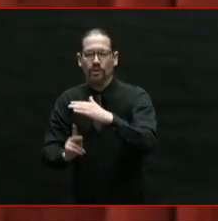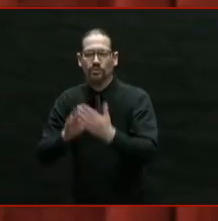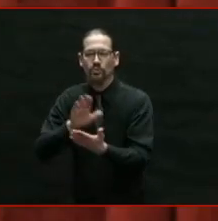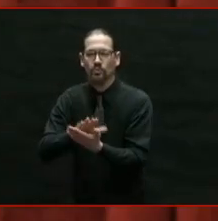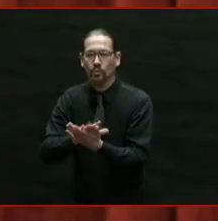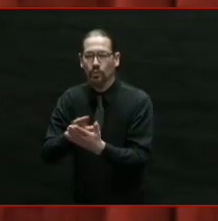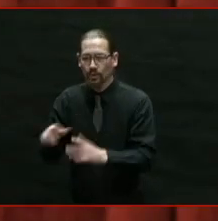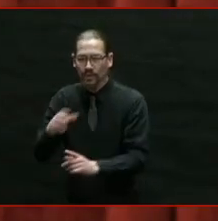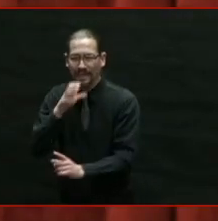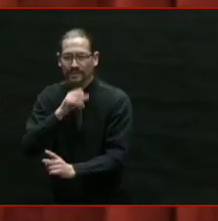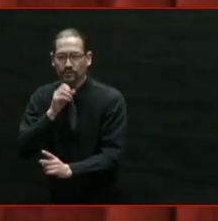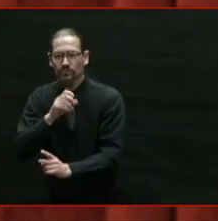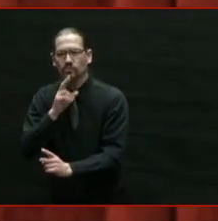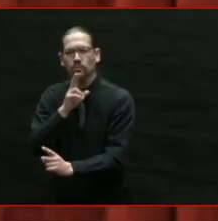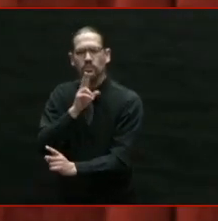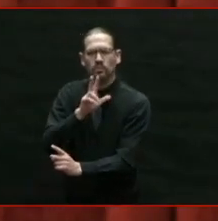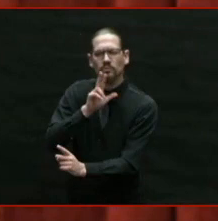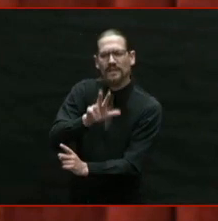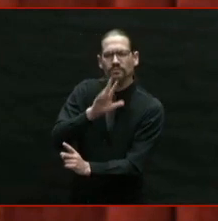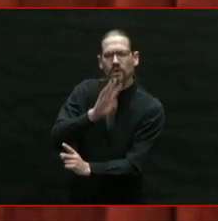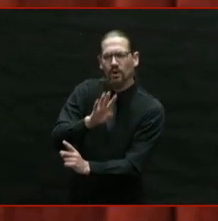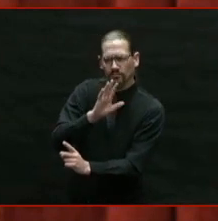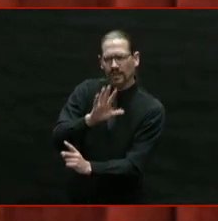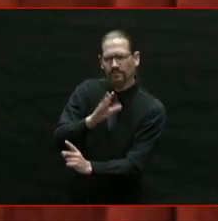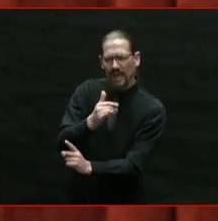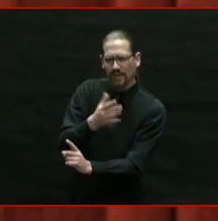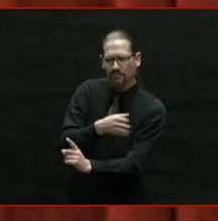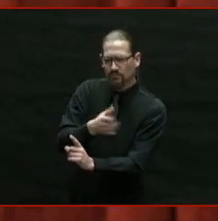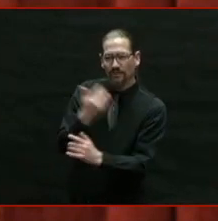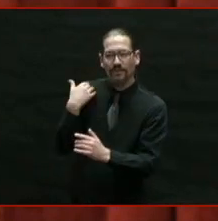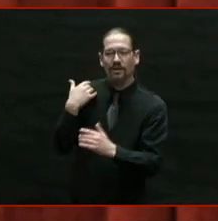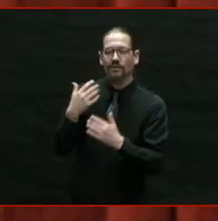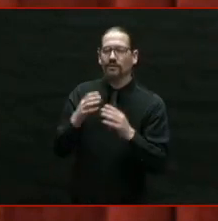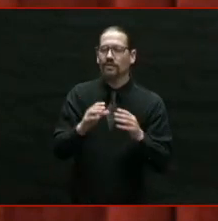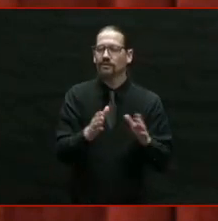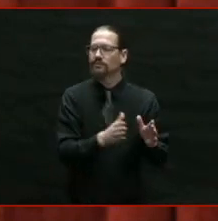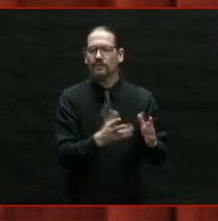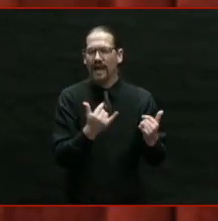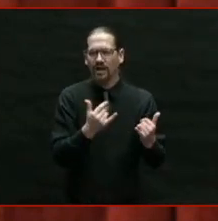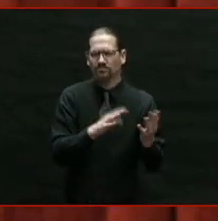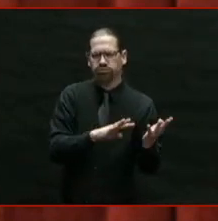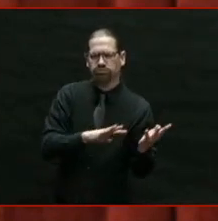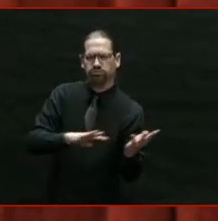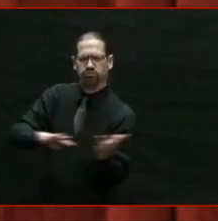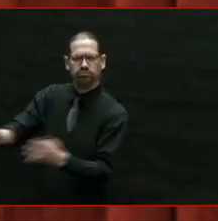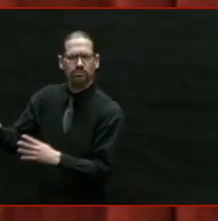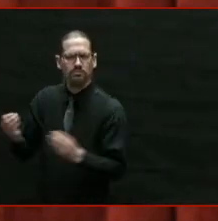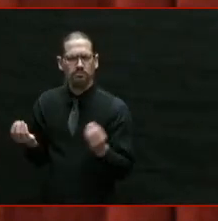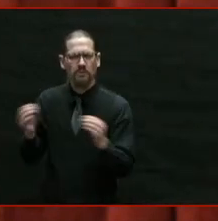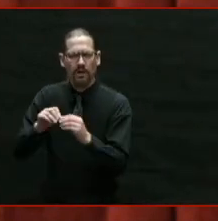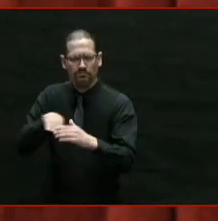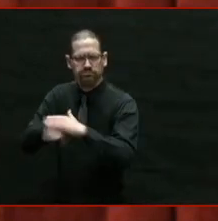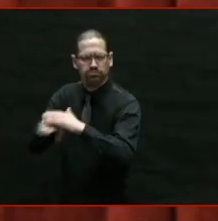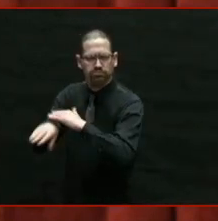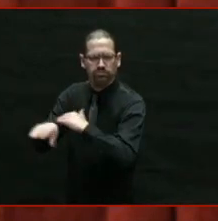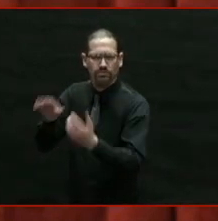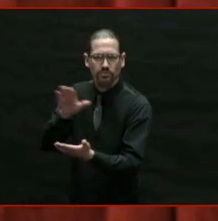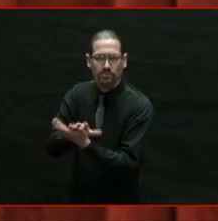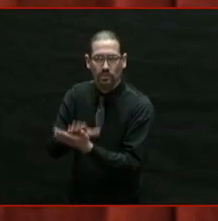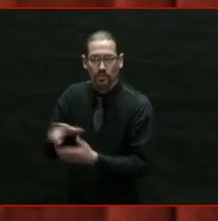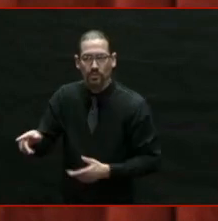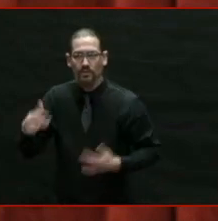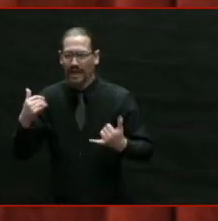And we've made it so that every child in Rhode Island can go to all-day